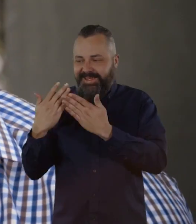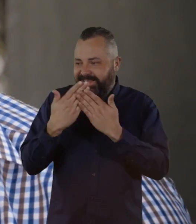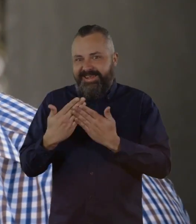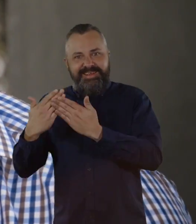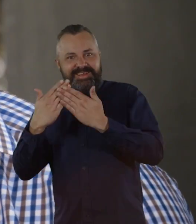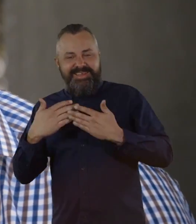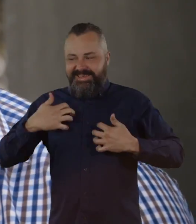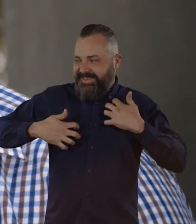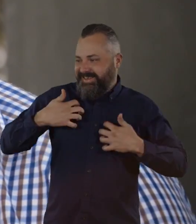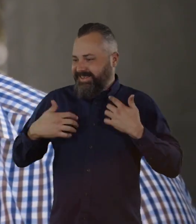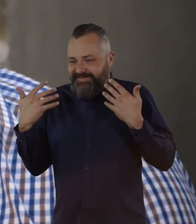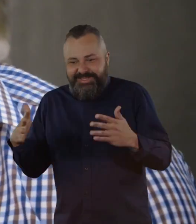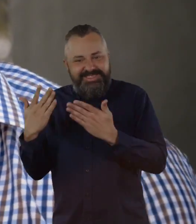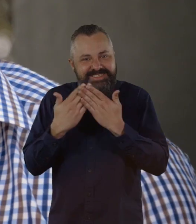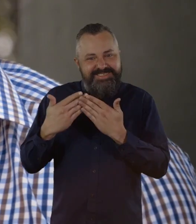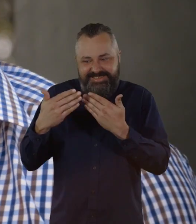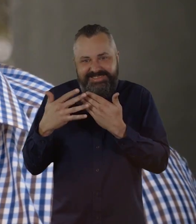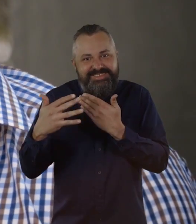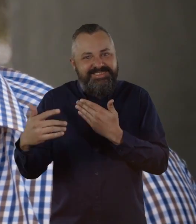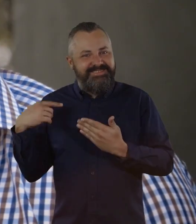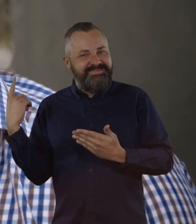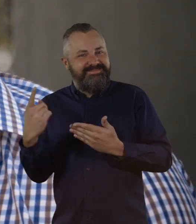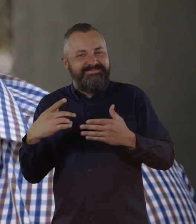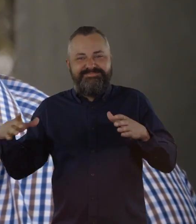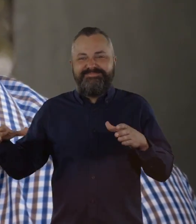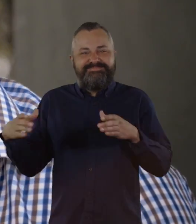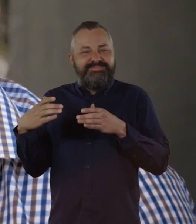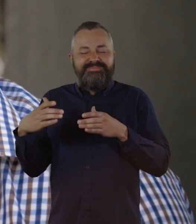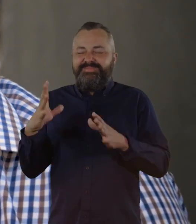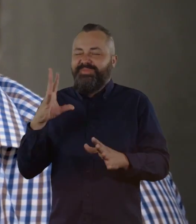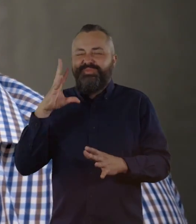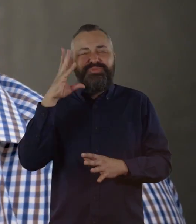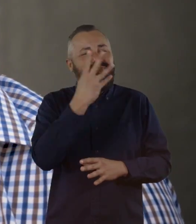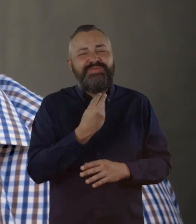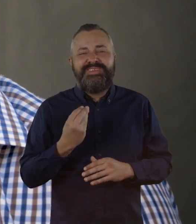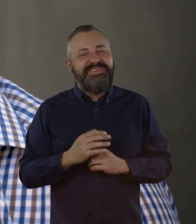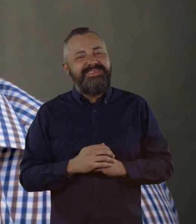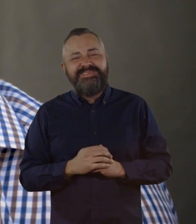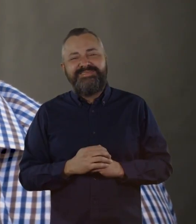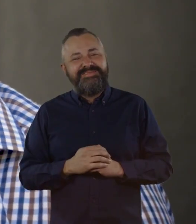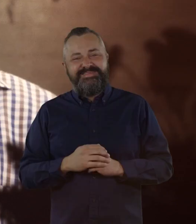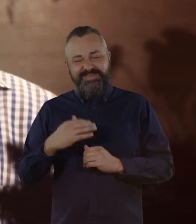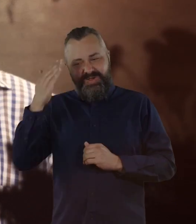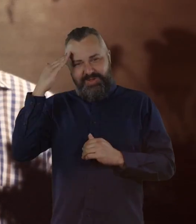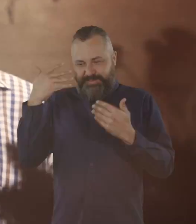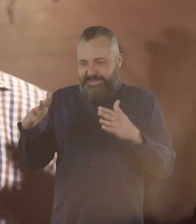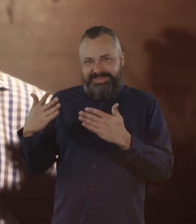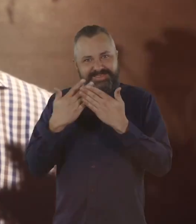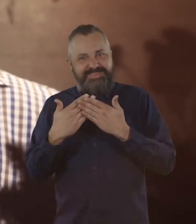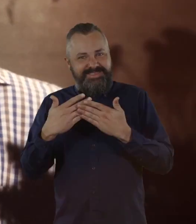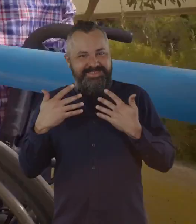to complete my studies. It was a beautiful feeling like anybody else was going to complete their studies.